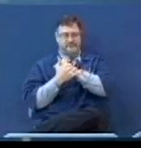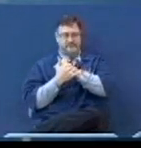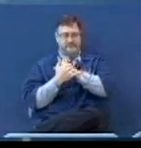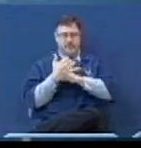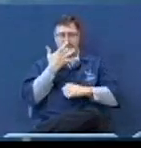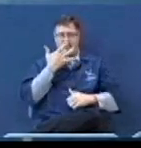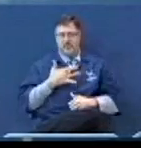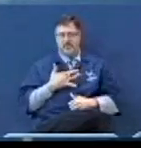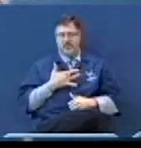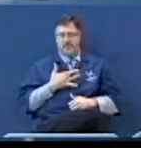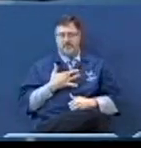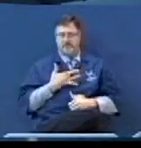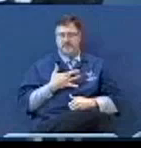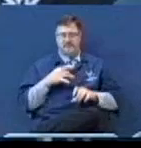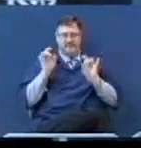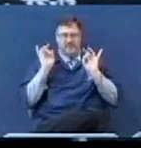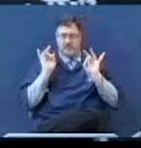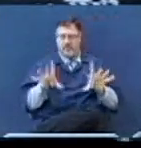Ridiculous.